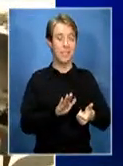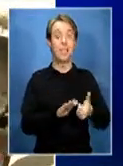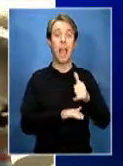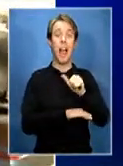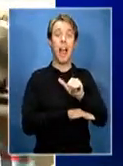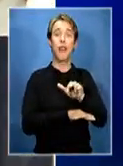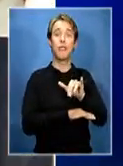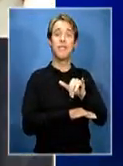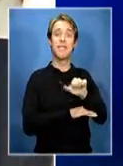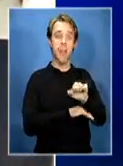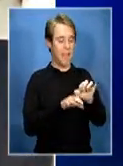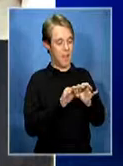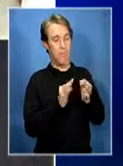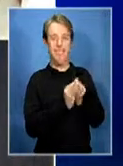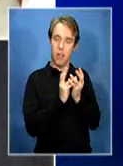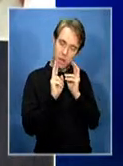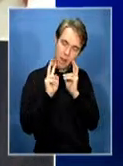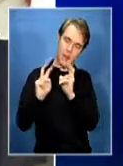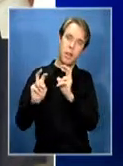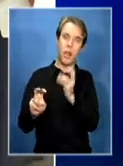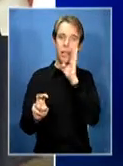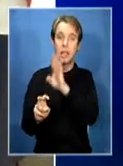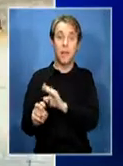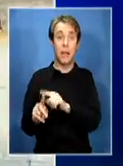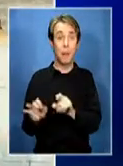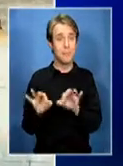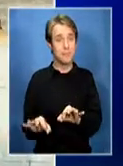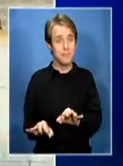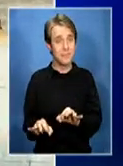the Aris family. While it's a shelter, it's not ideal.